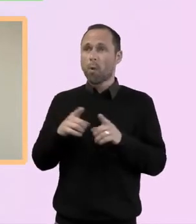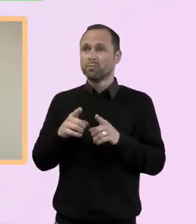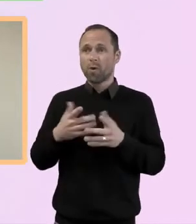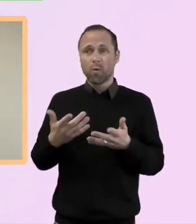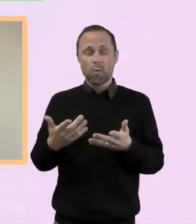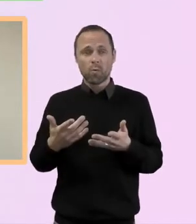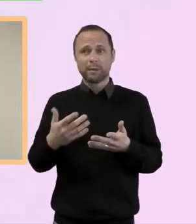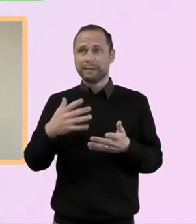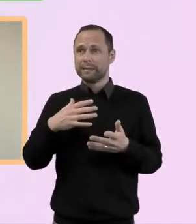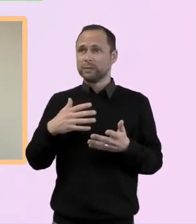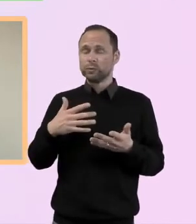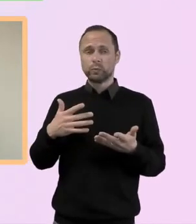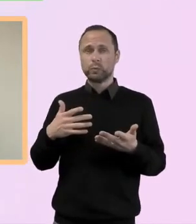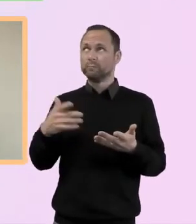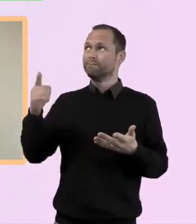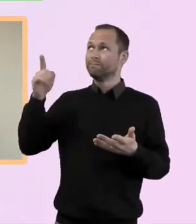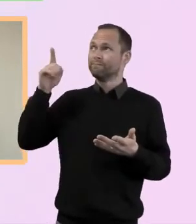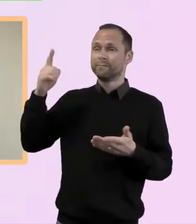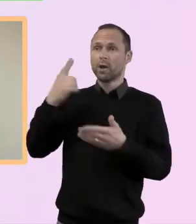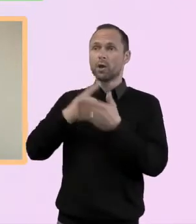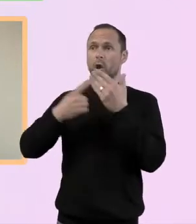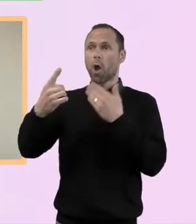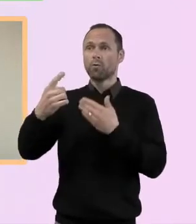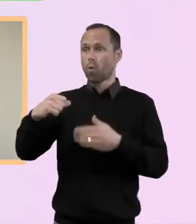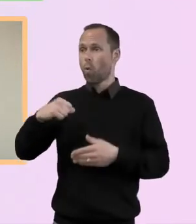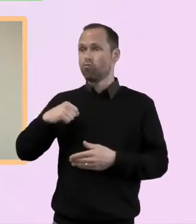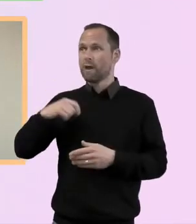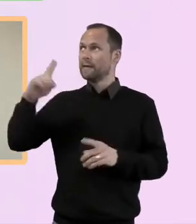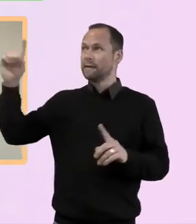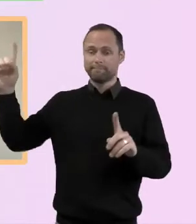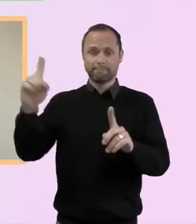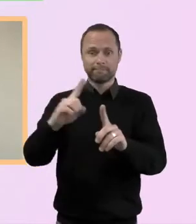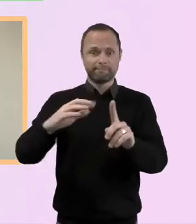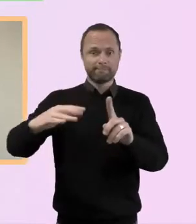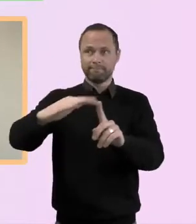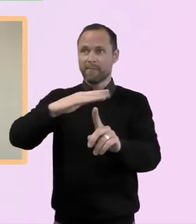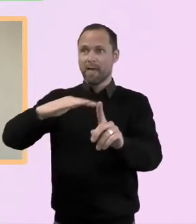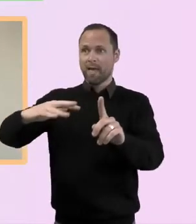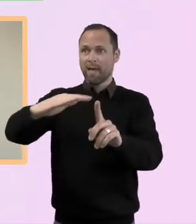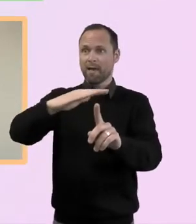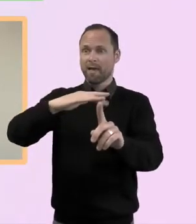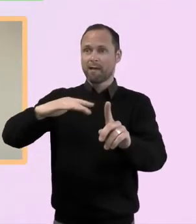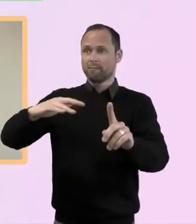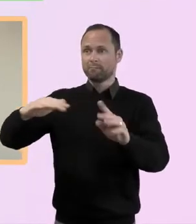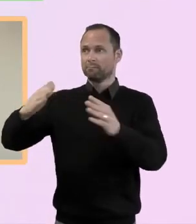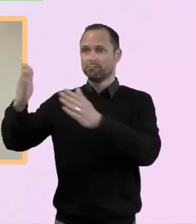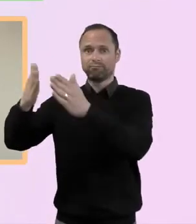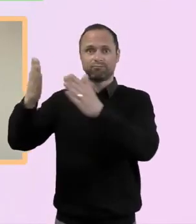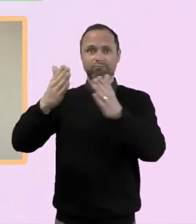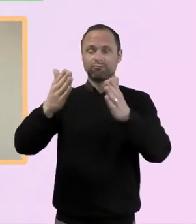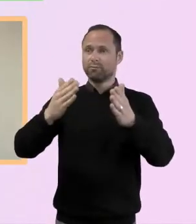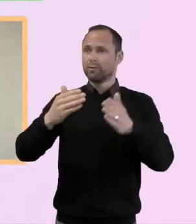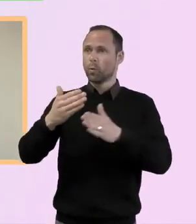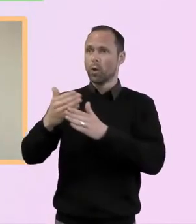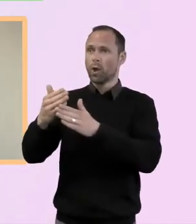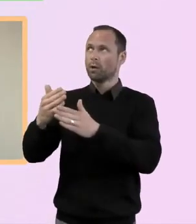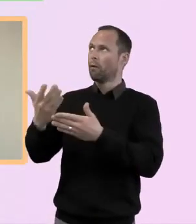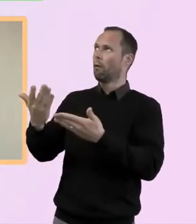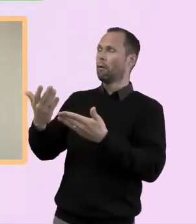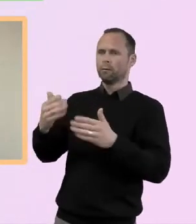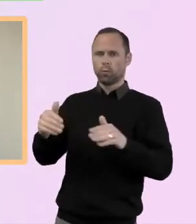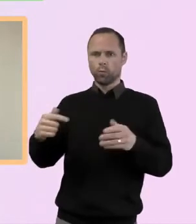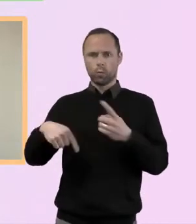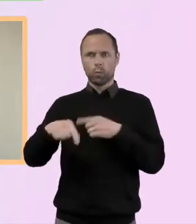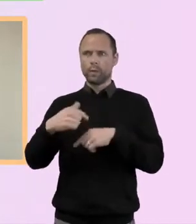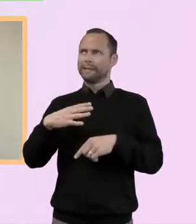said, bless what God is already doing. Cause we know that God, you know, God is at work everywhere. And, um, and I think going back to, I think something that maybe Nikki said